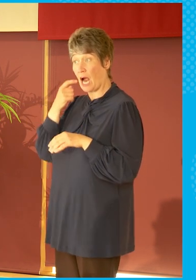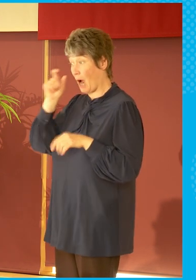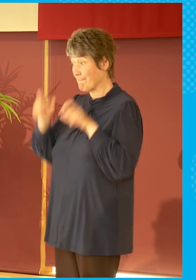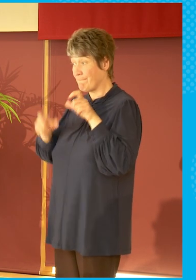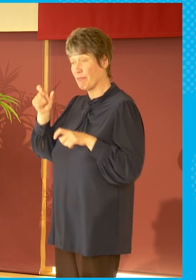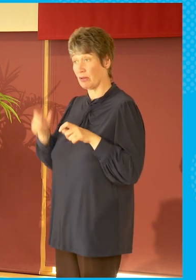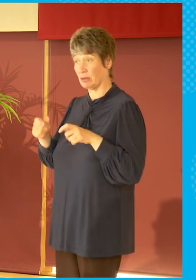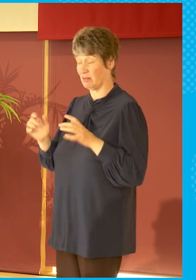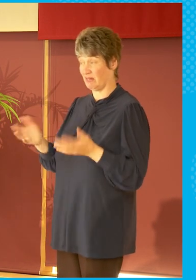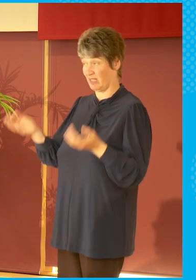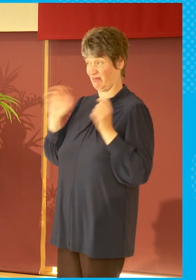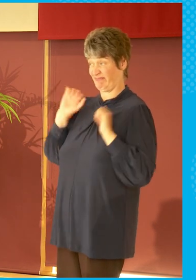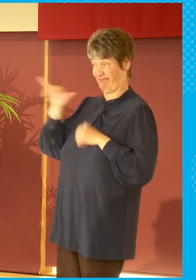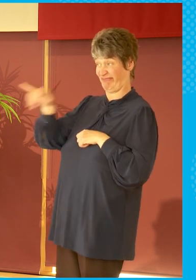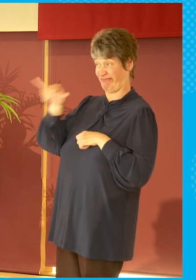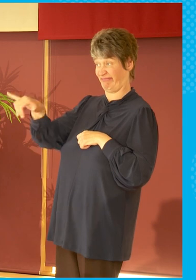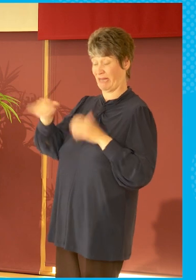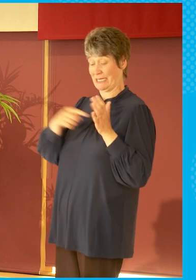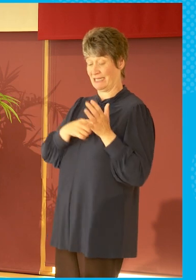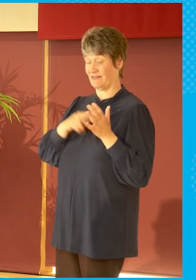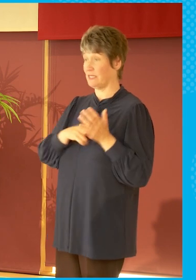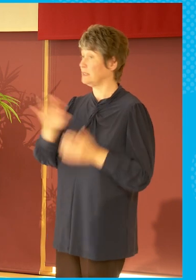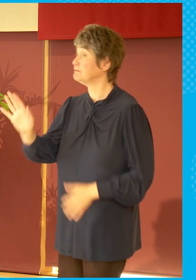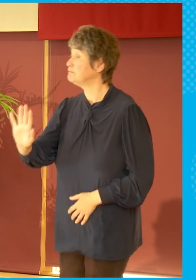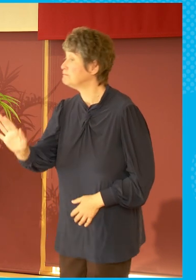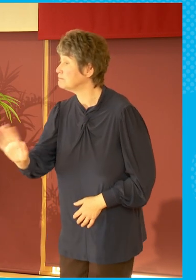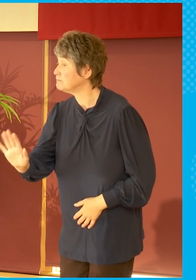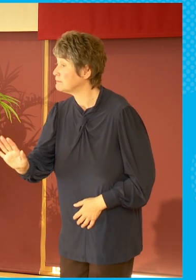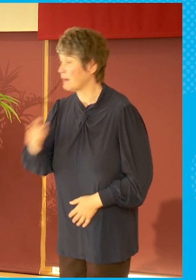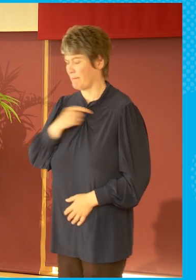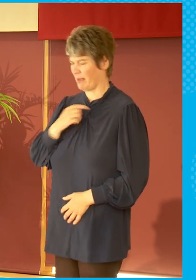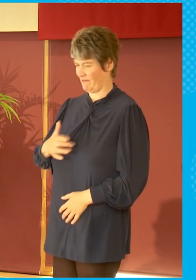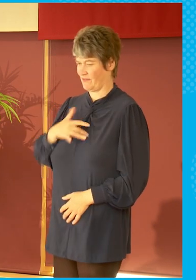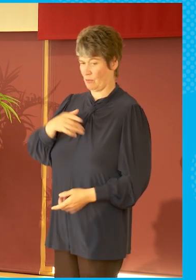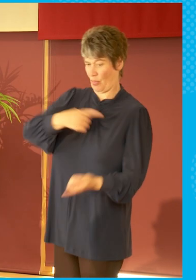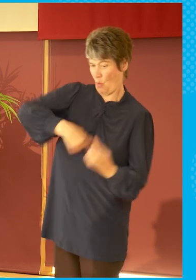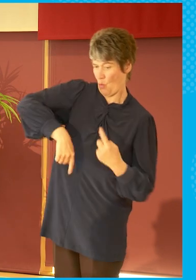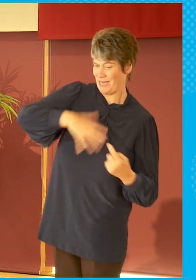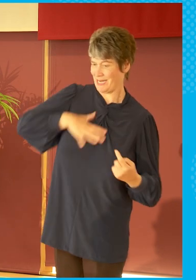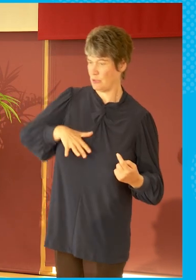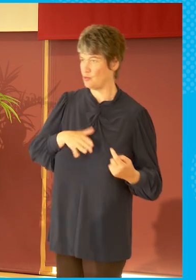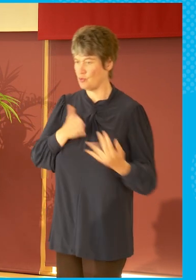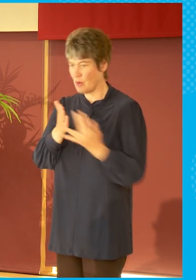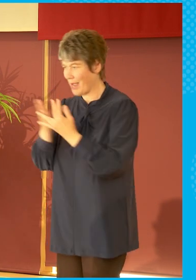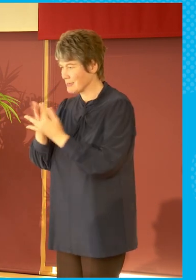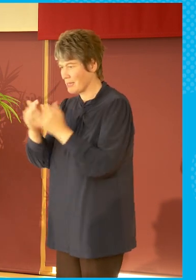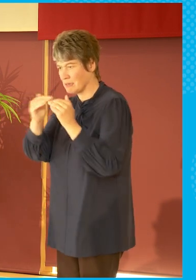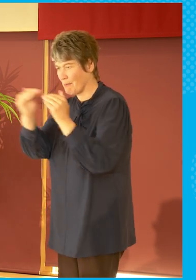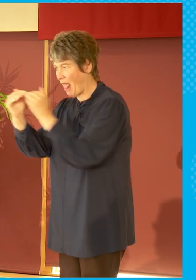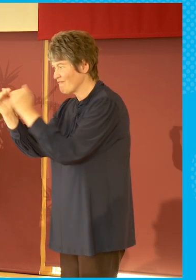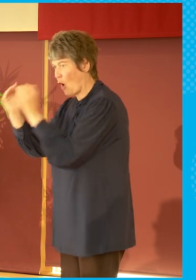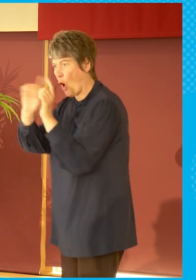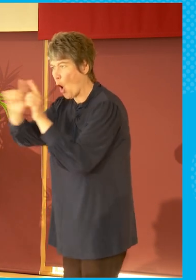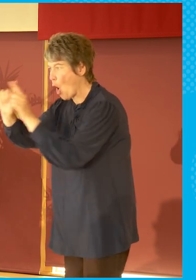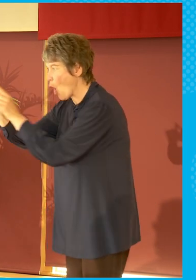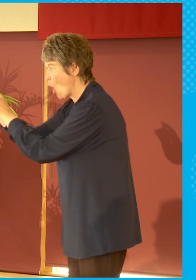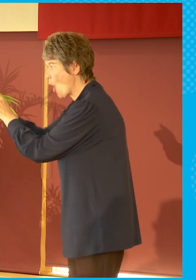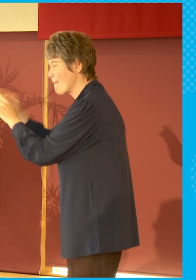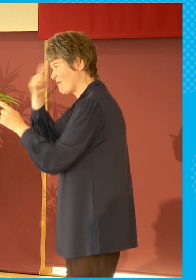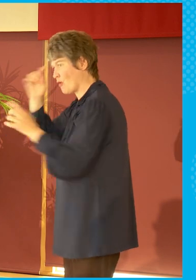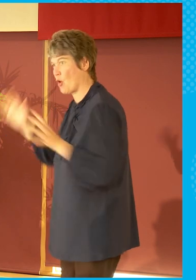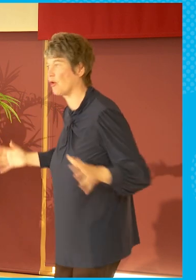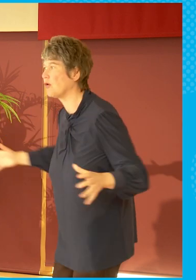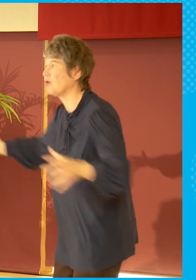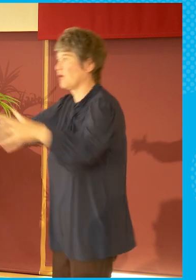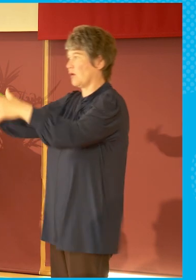need to be out there on the platforms and the media and social media that people are using. That conversation has to be had. And it takes different forms. You spoke there